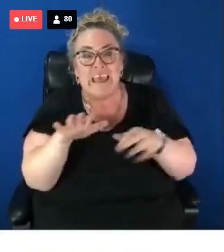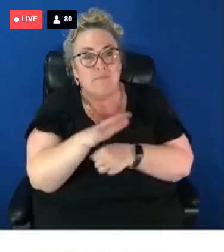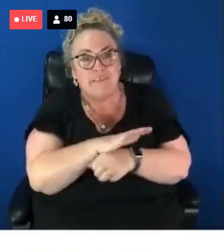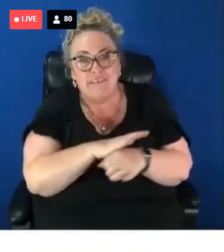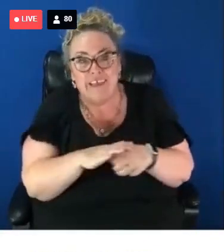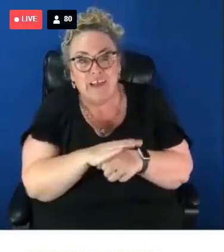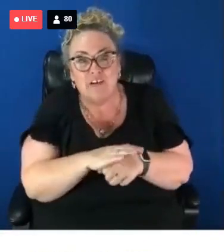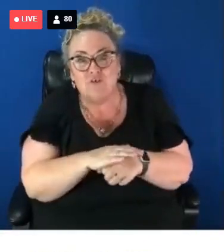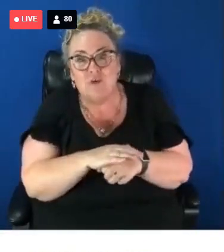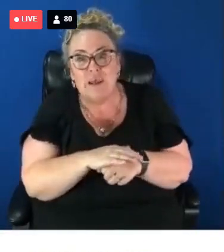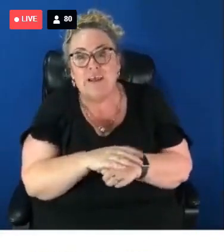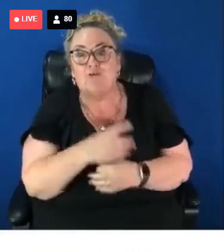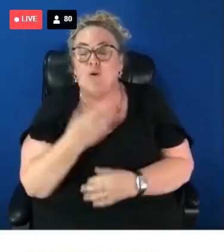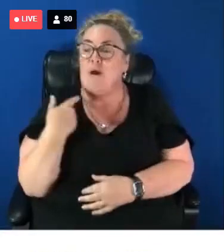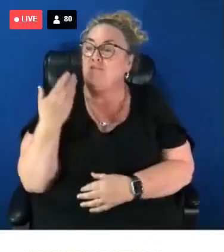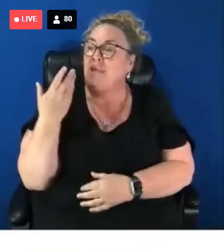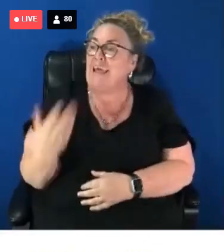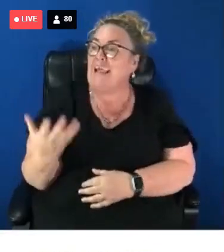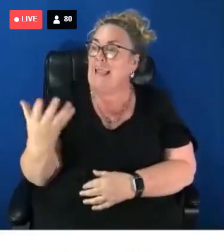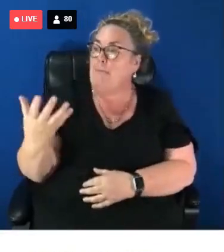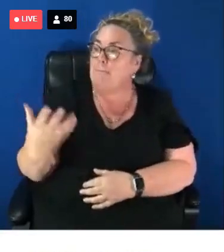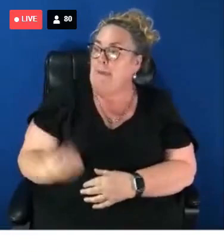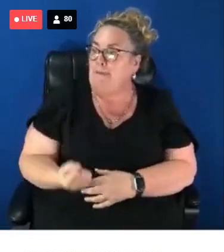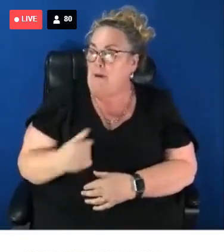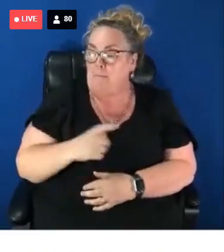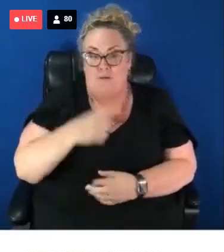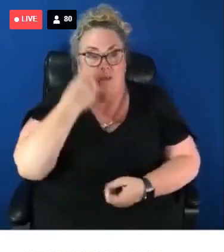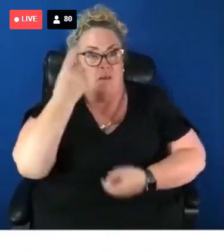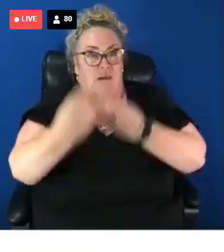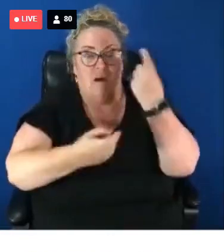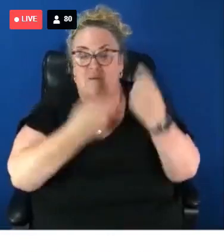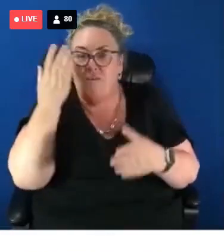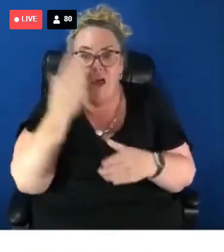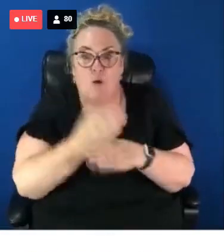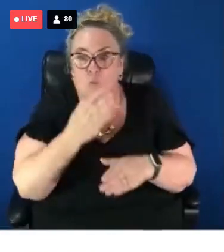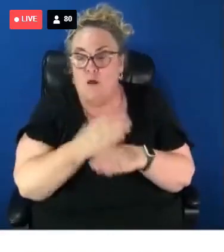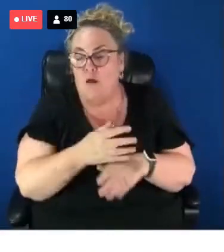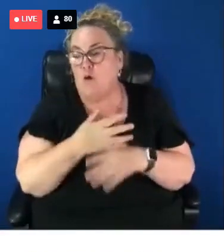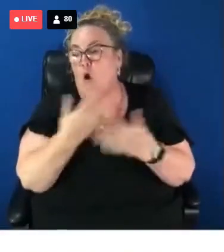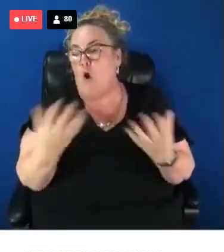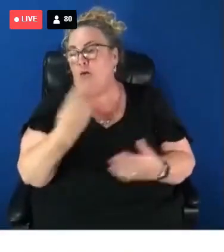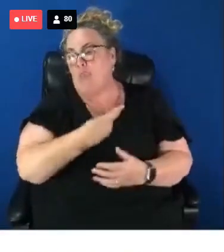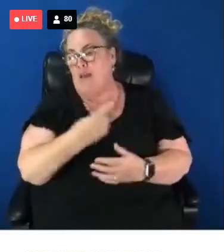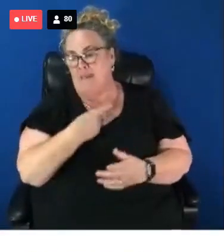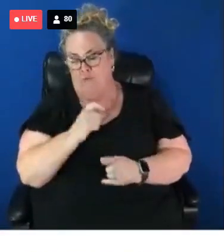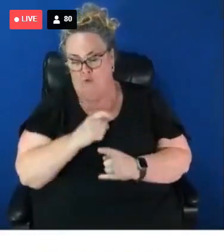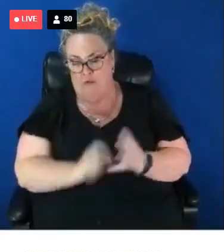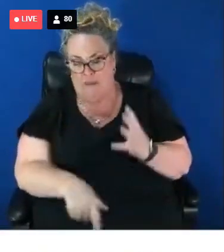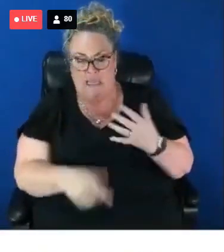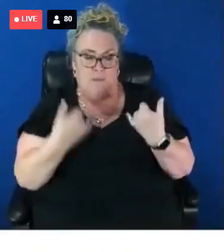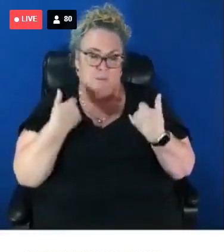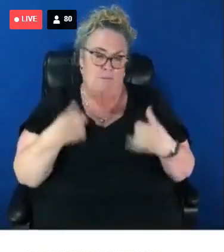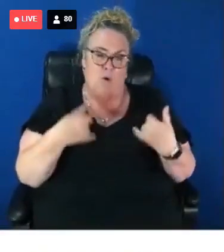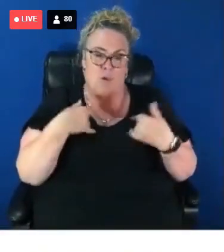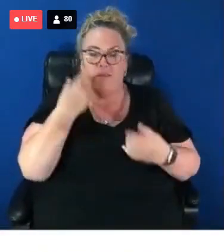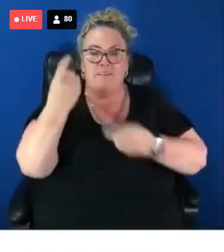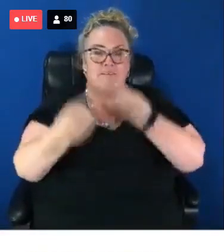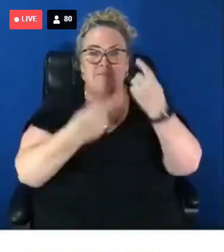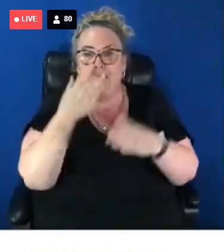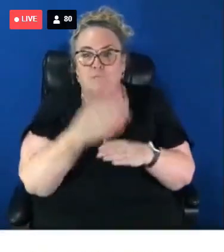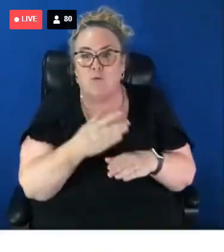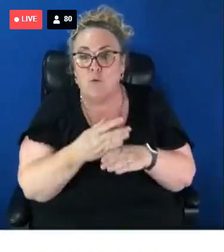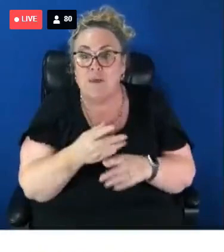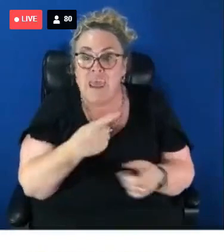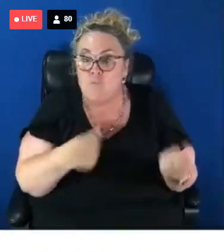to claim benefits permanently because they can't find work or are too sick or disabled to be in work. If we as a movement don't grasp that